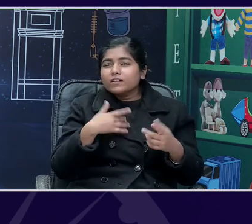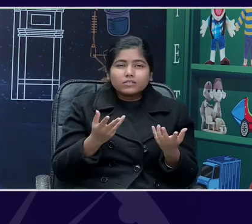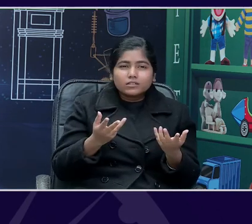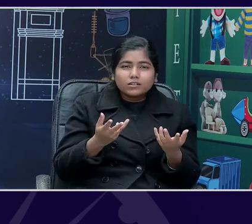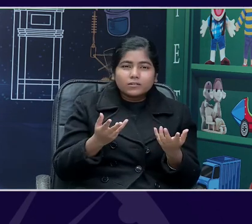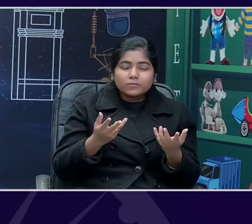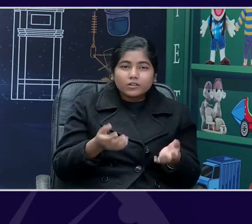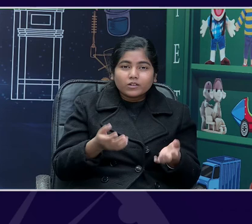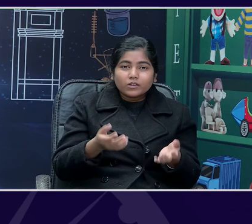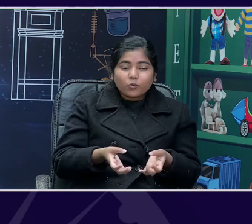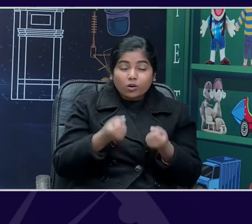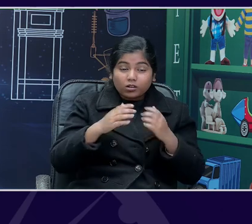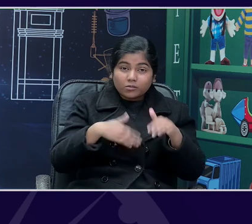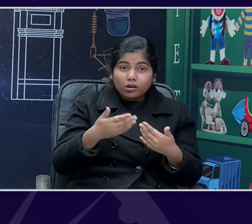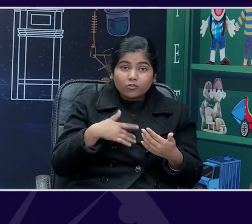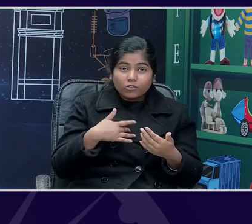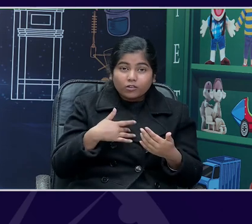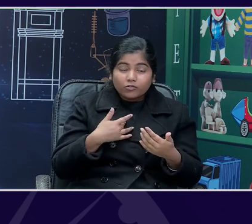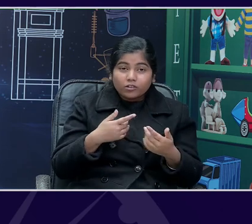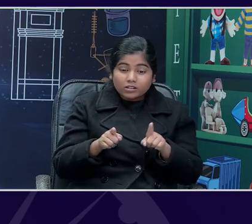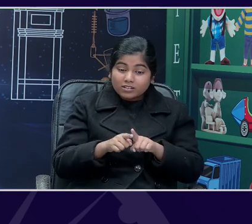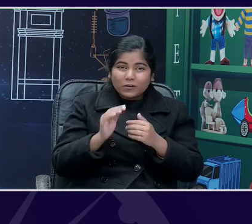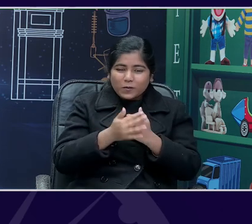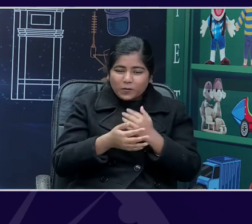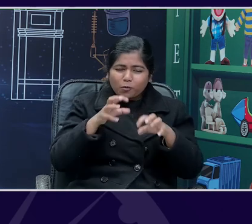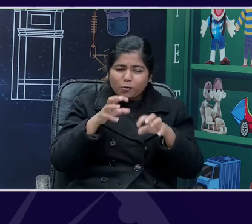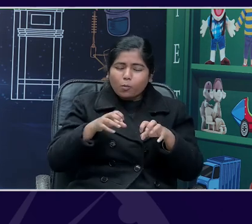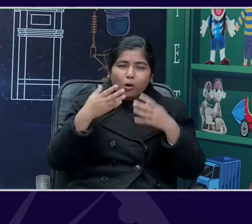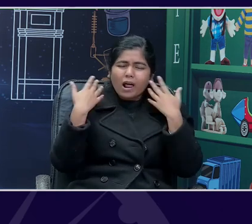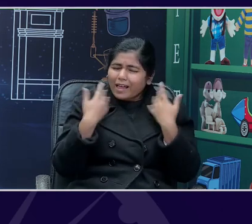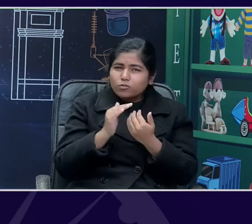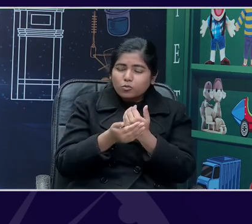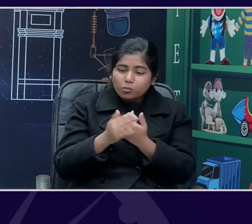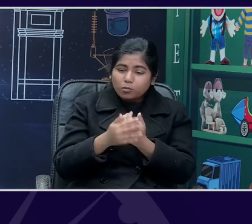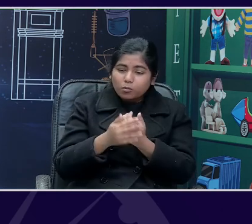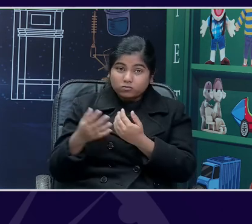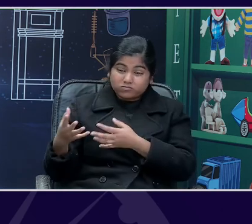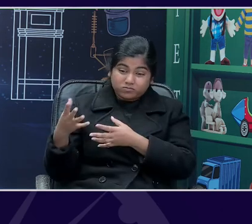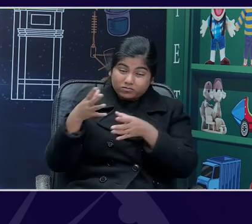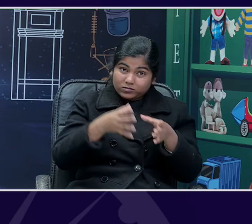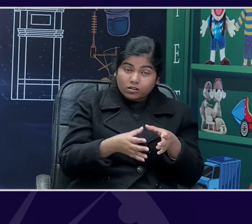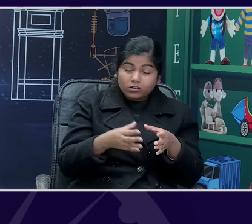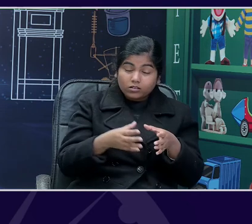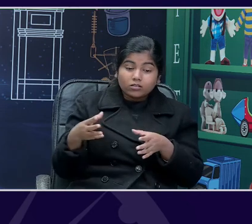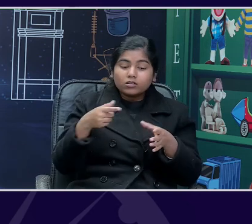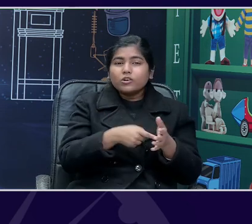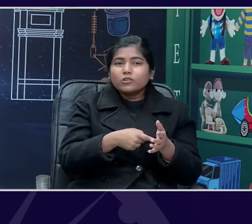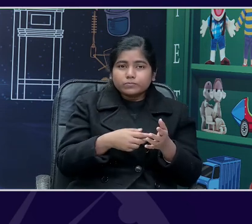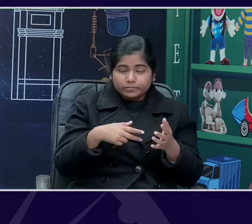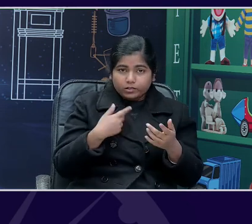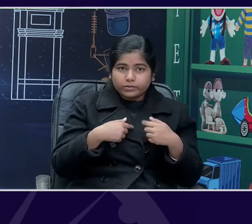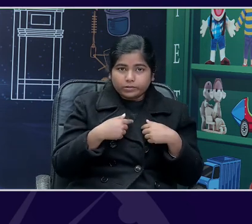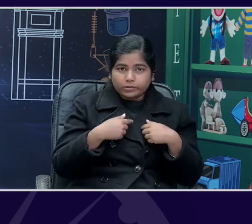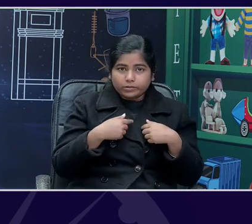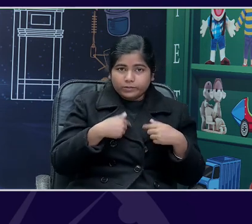and, you know, how does the arrival of a new pet change your life? How have they, you know, changed your overall